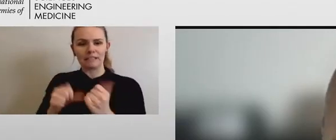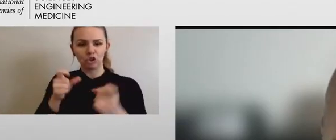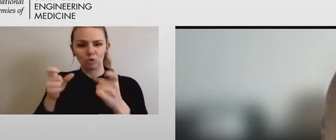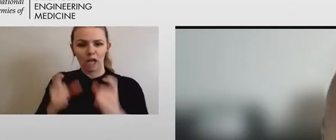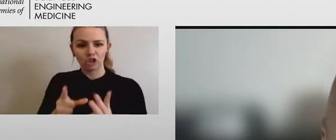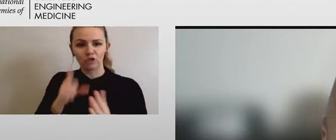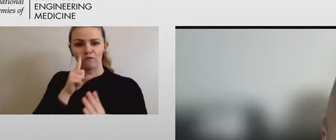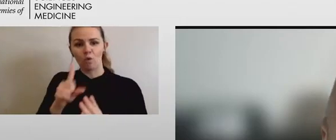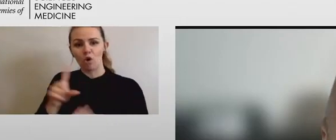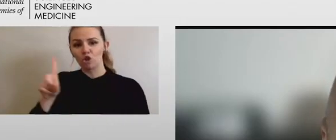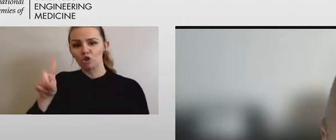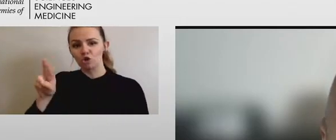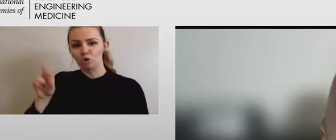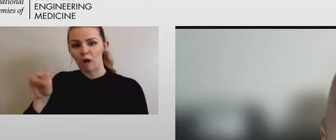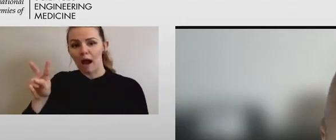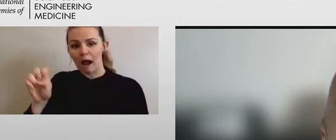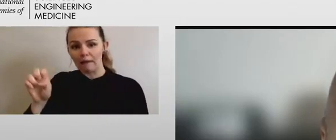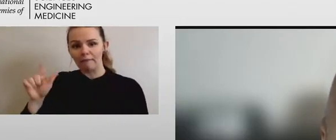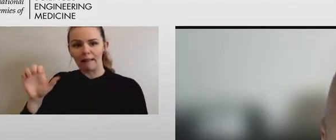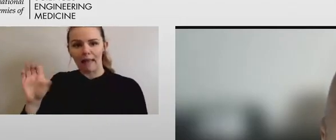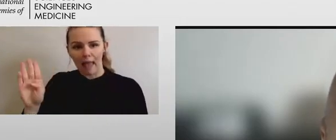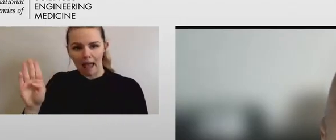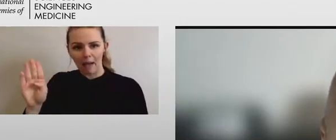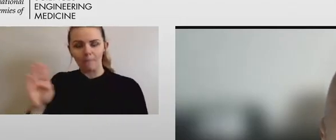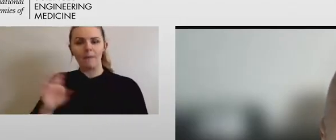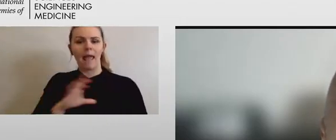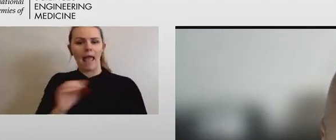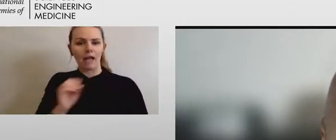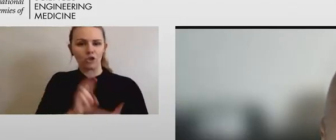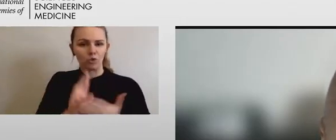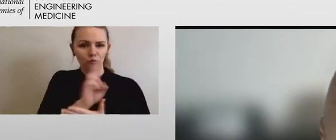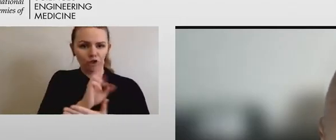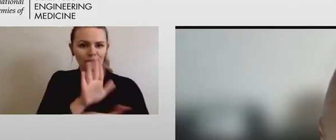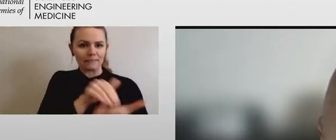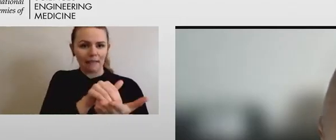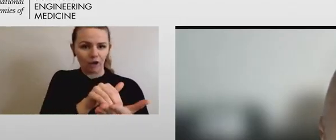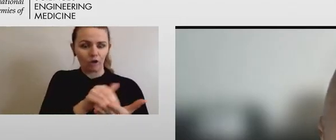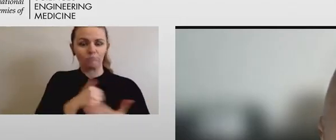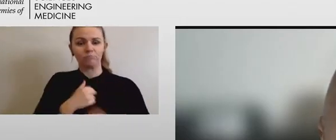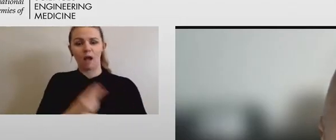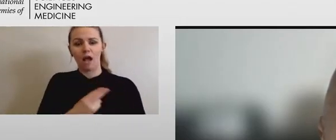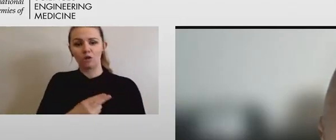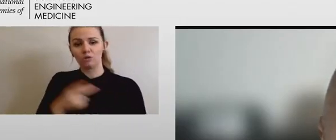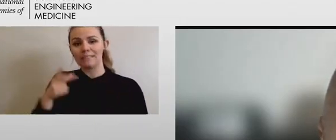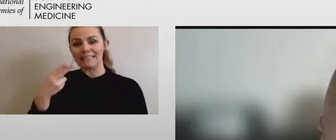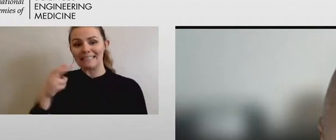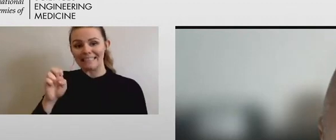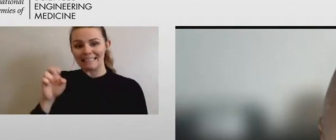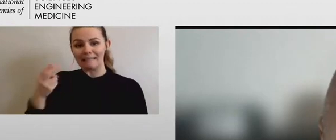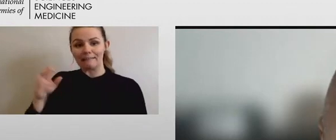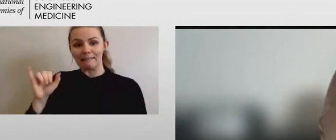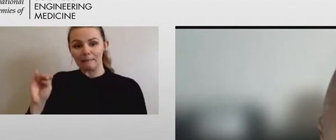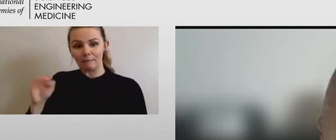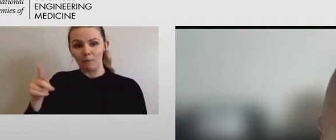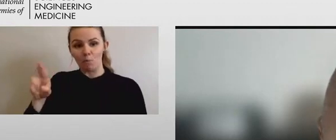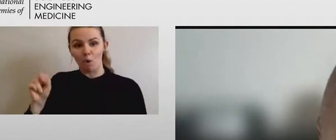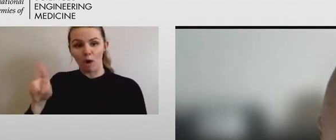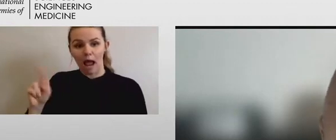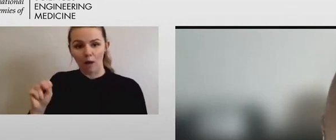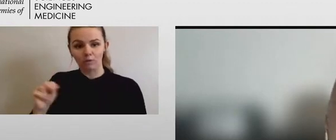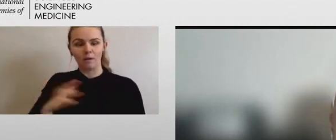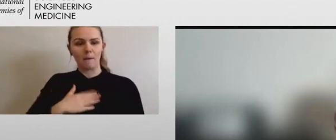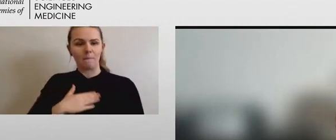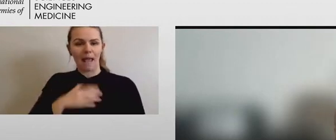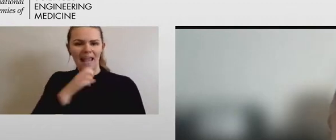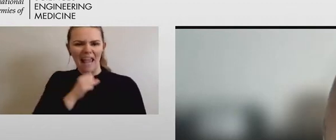Drive Lab. I use he, pronouns, and I'm an early 40s black male with a beard. Thank